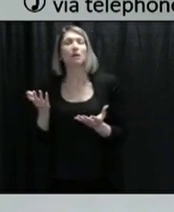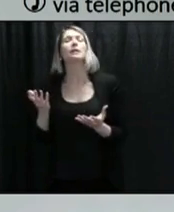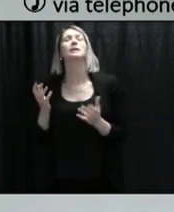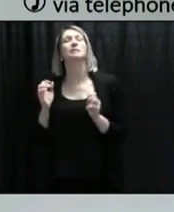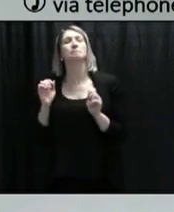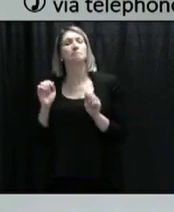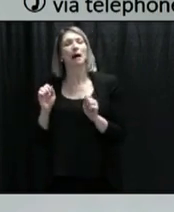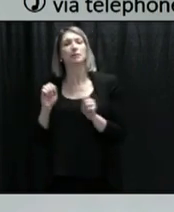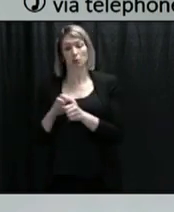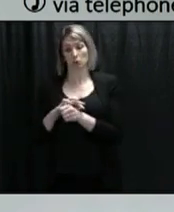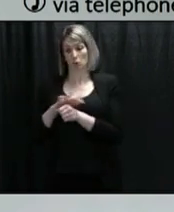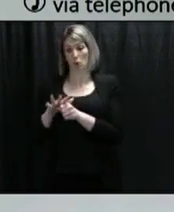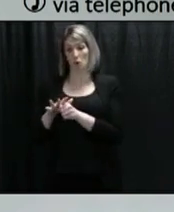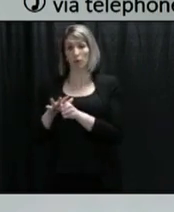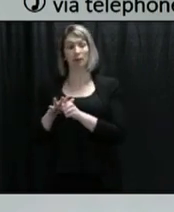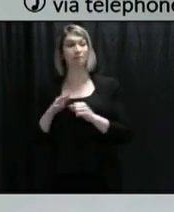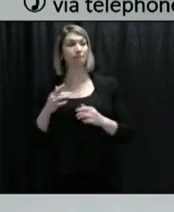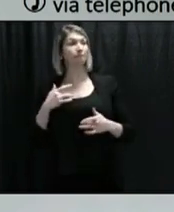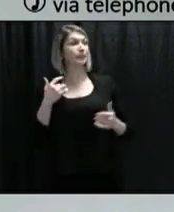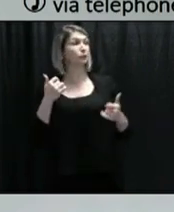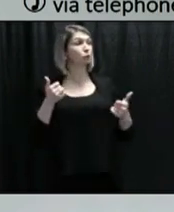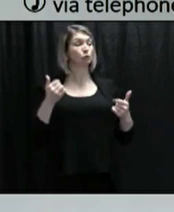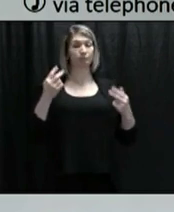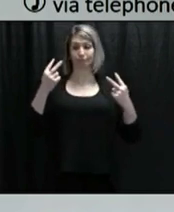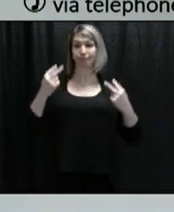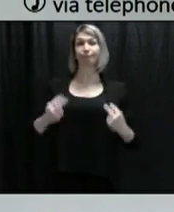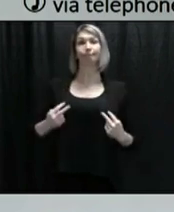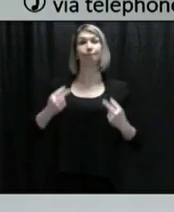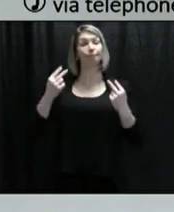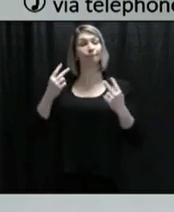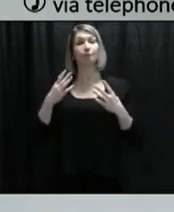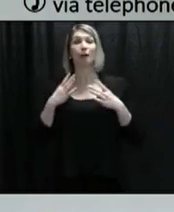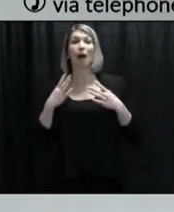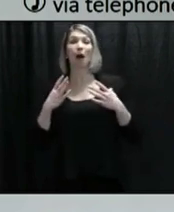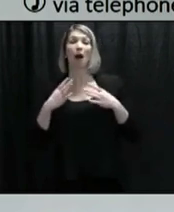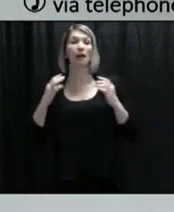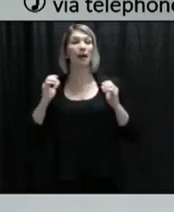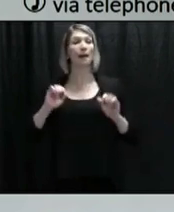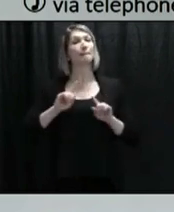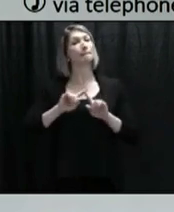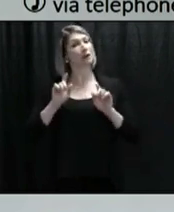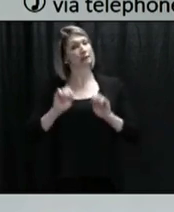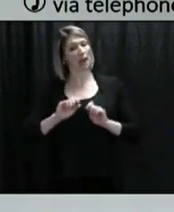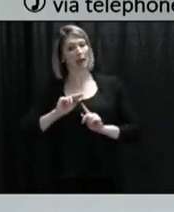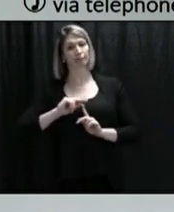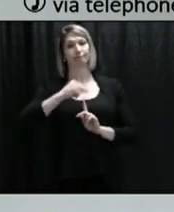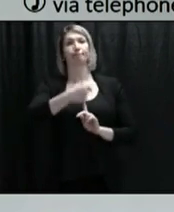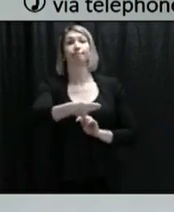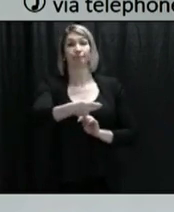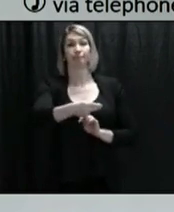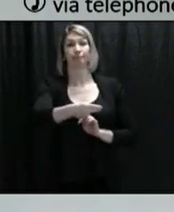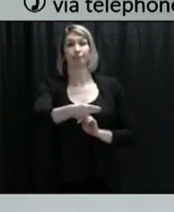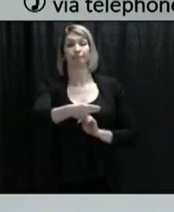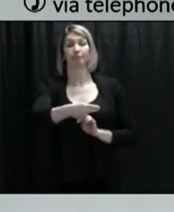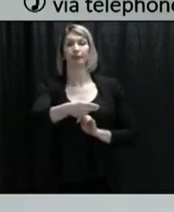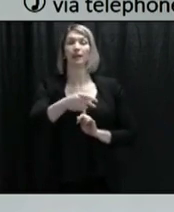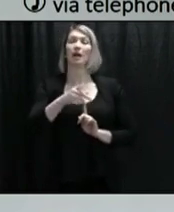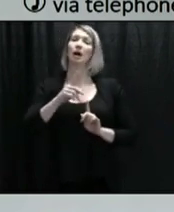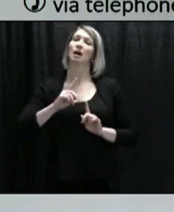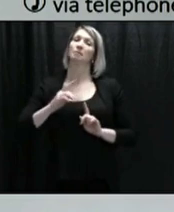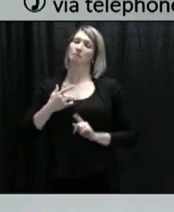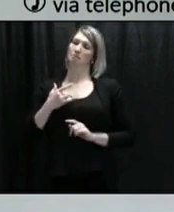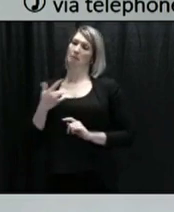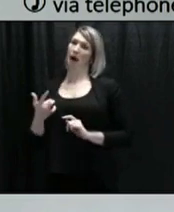driver of spread of COVID-19. So, while some people may be able to transmit the